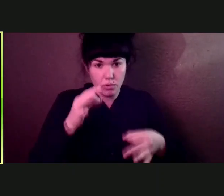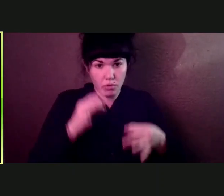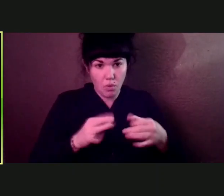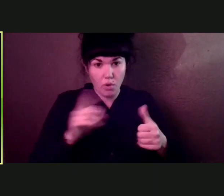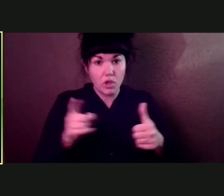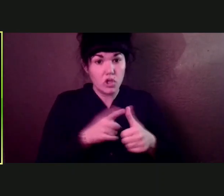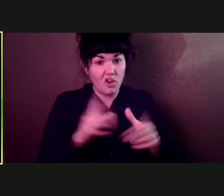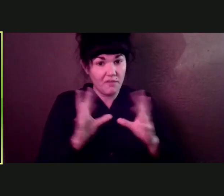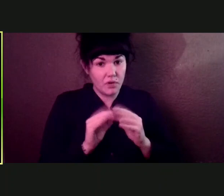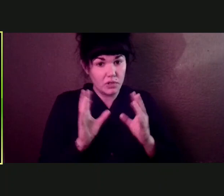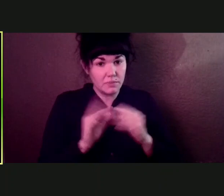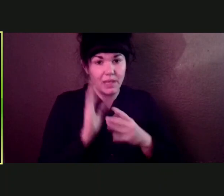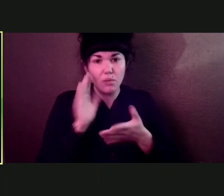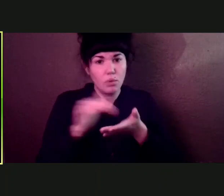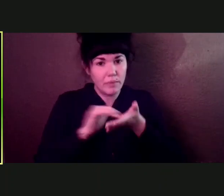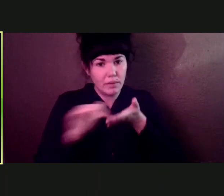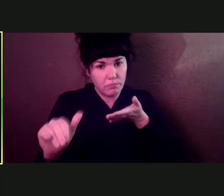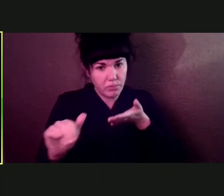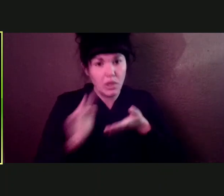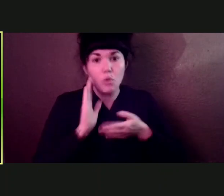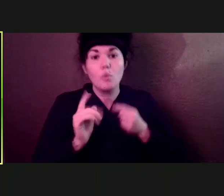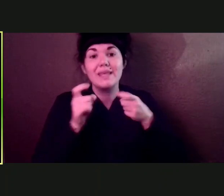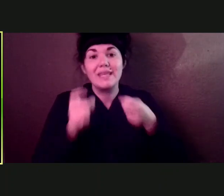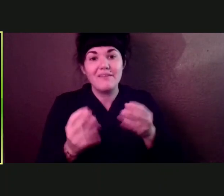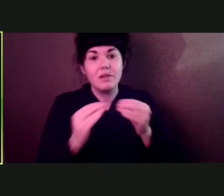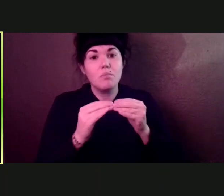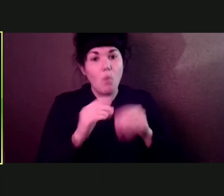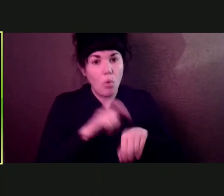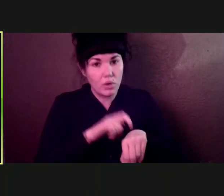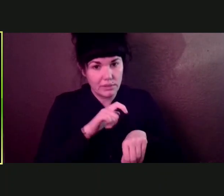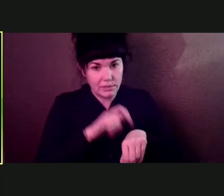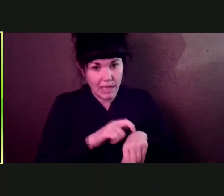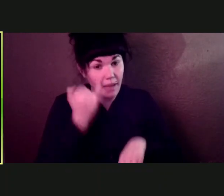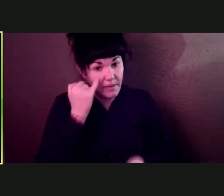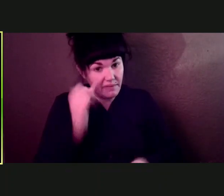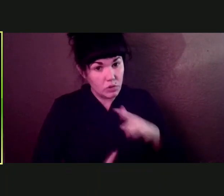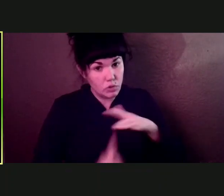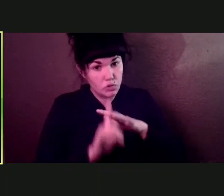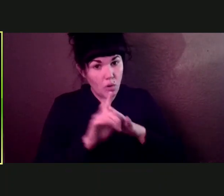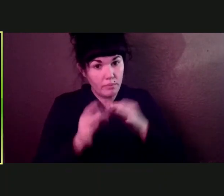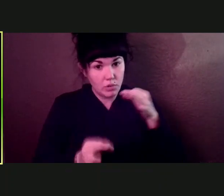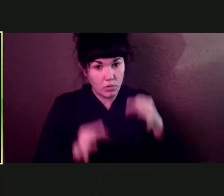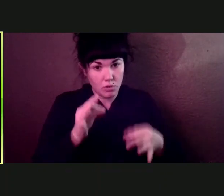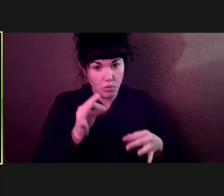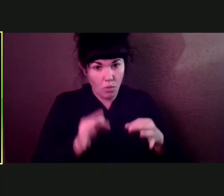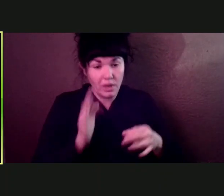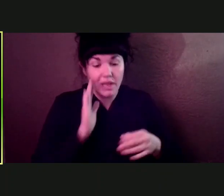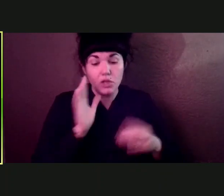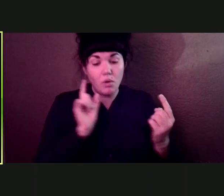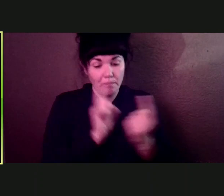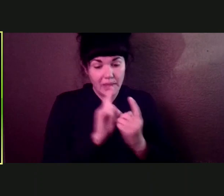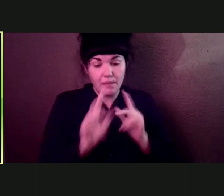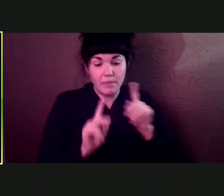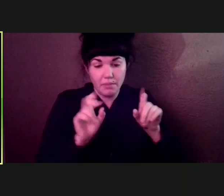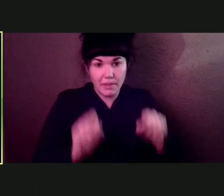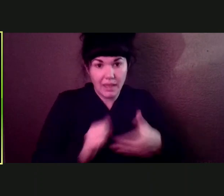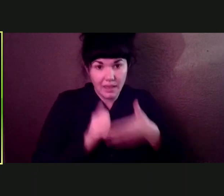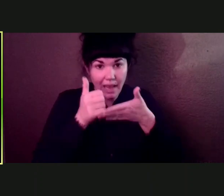only get more time for going to court and you meet people who can help you going to court. So don't